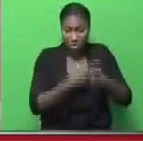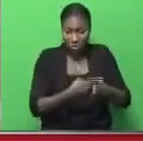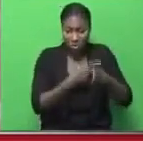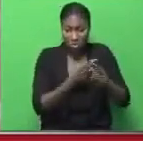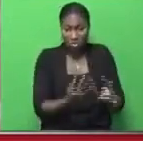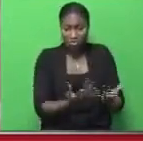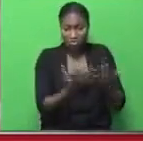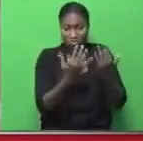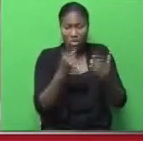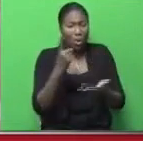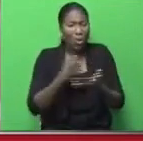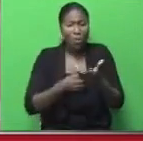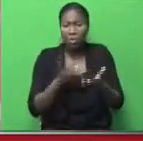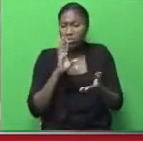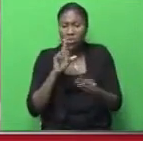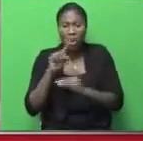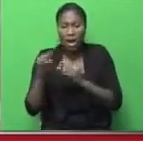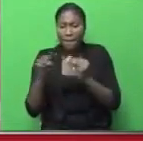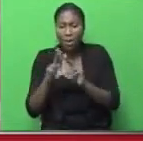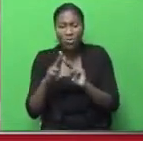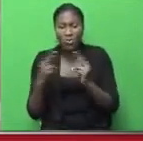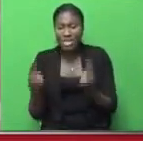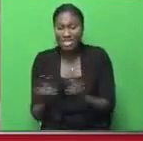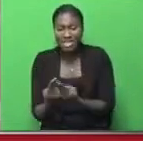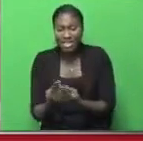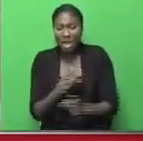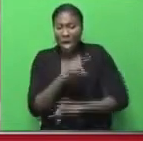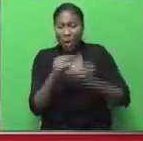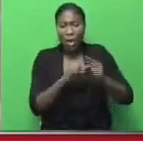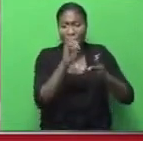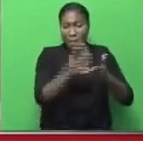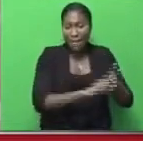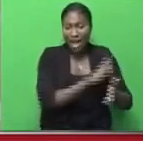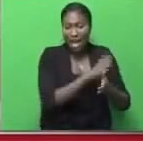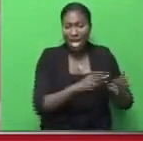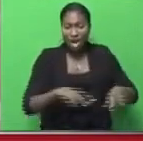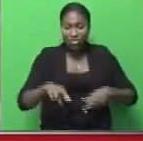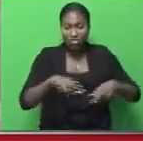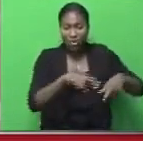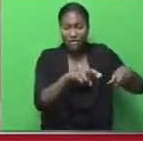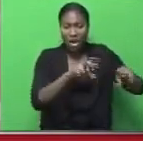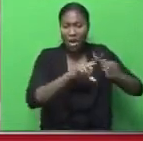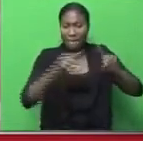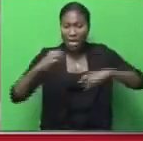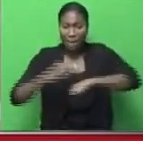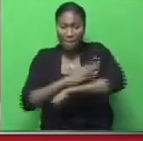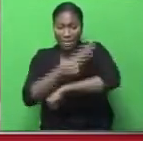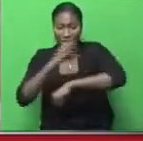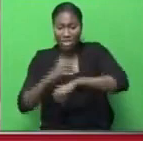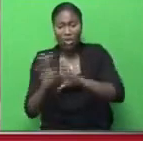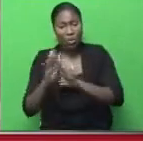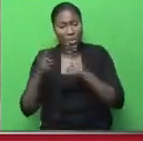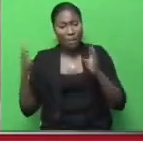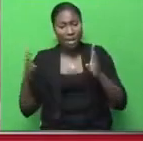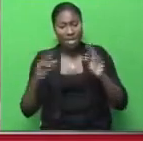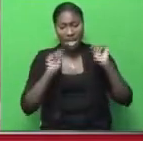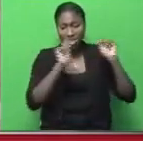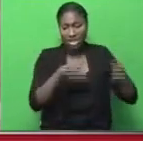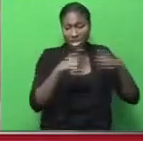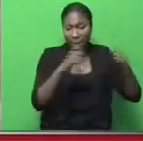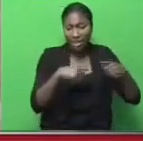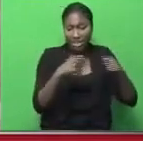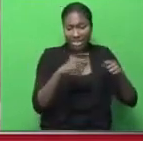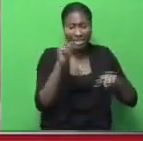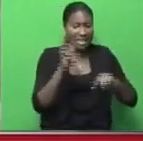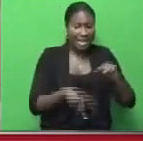were you talking about unity, when you banned rivers but kept beaches open, when you attack doubles and you talk about